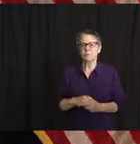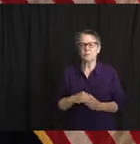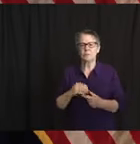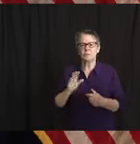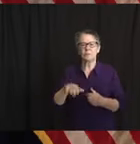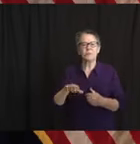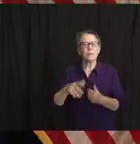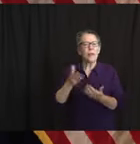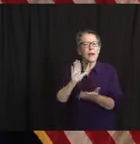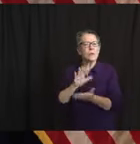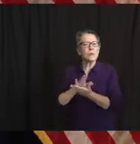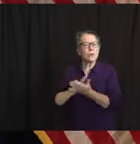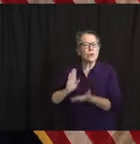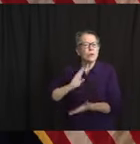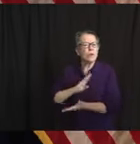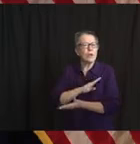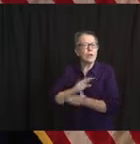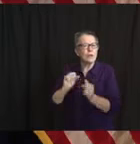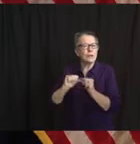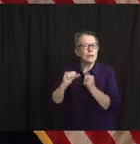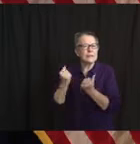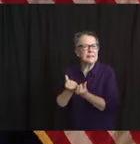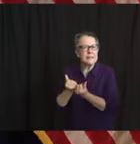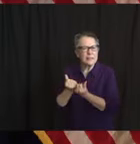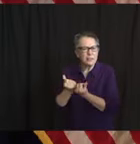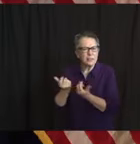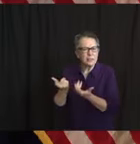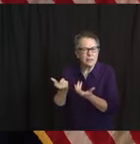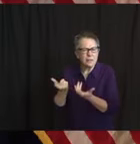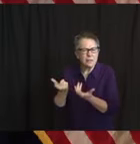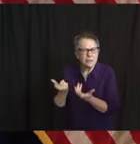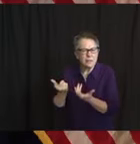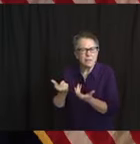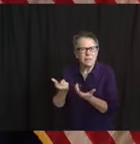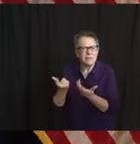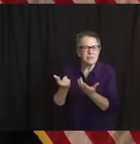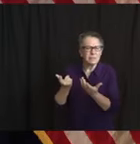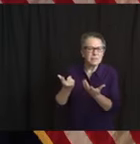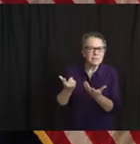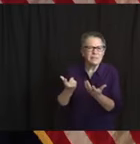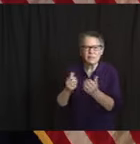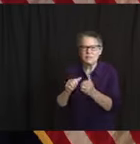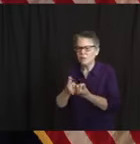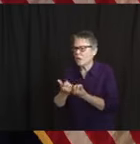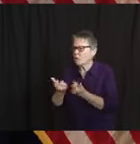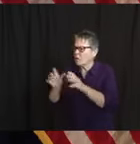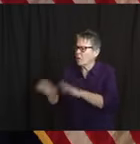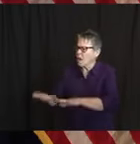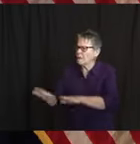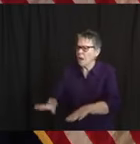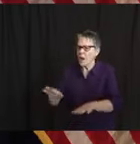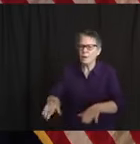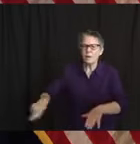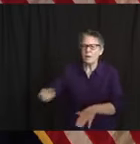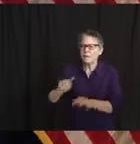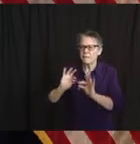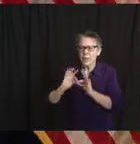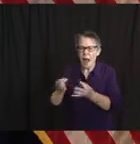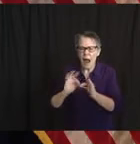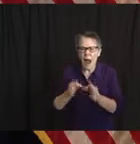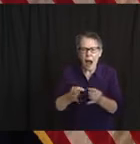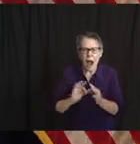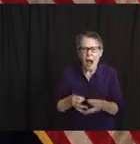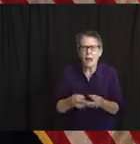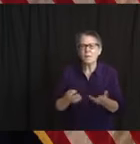environment of calm reassurance, but also develop a range of alternative education plans for when schools finally begin to open again,